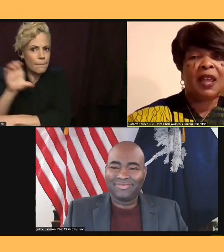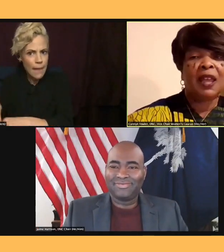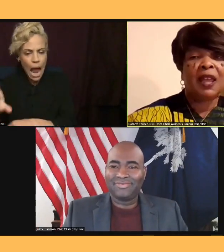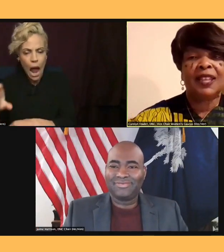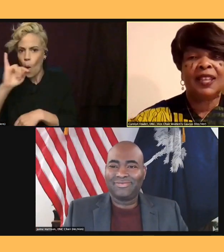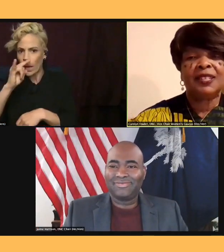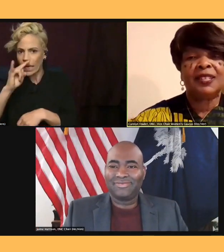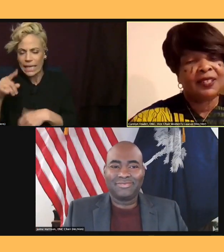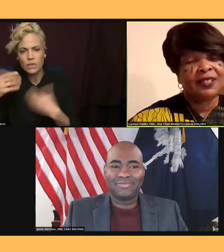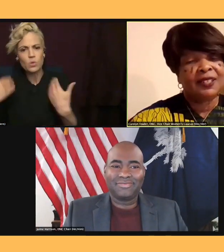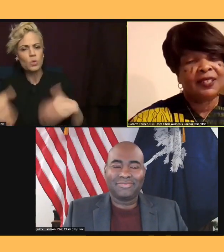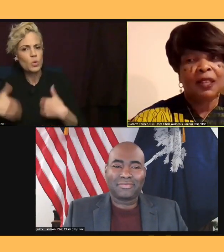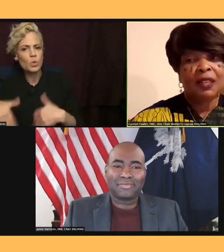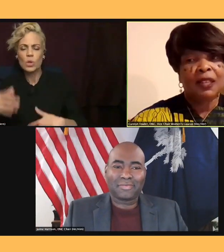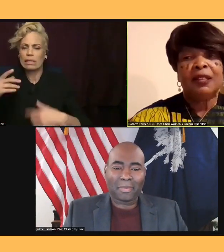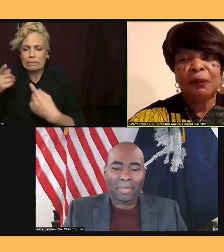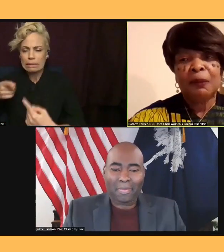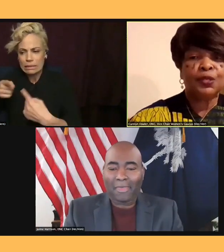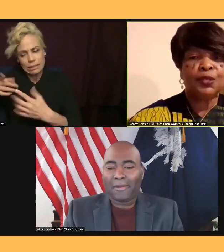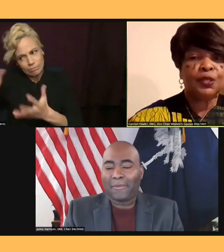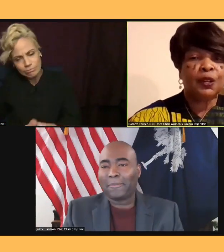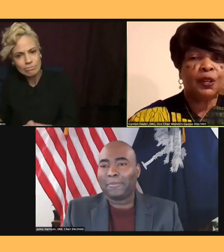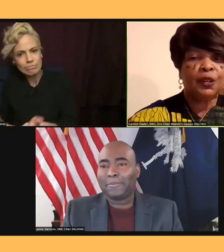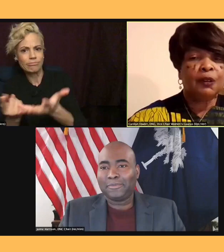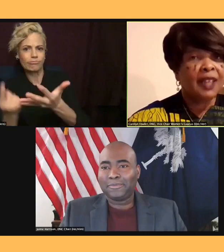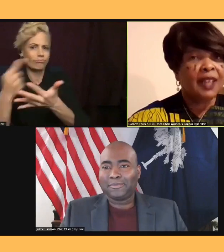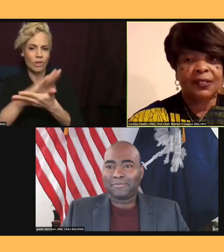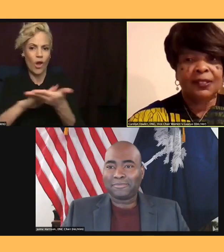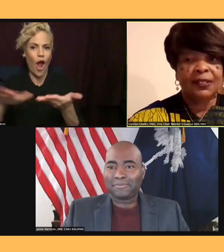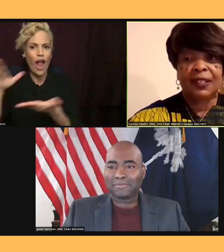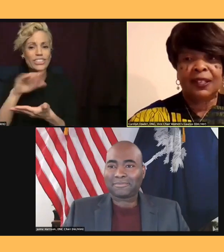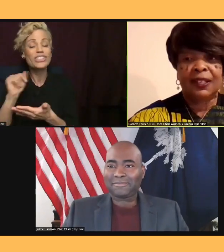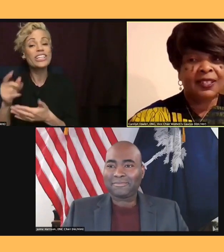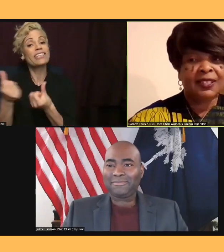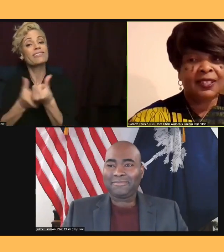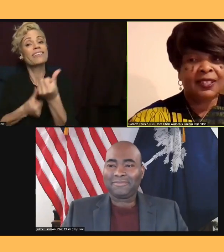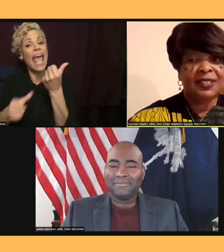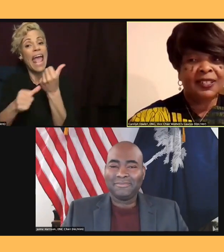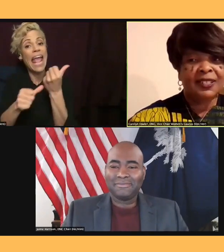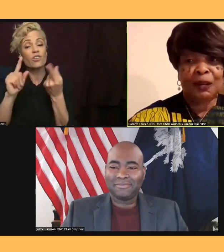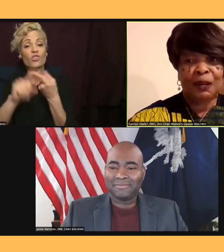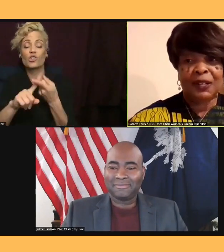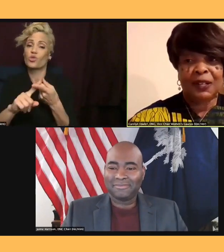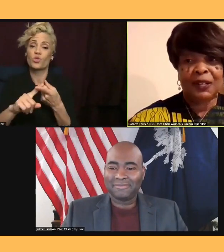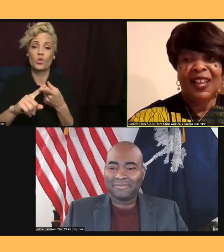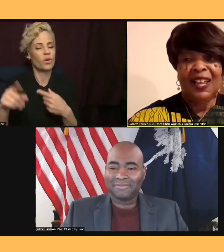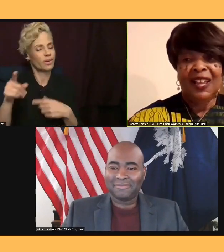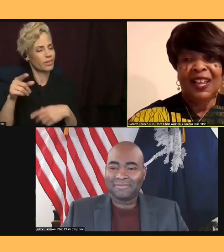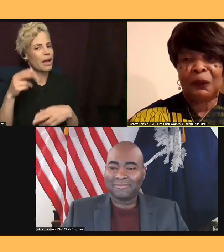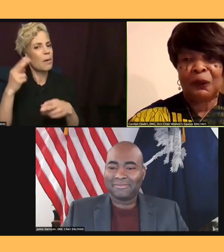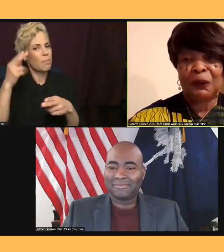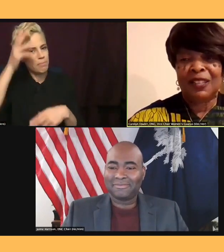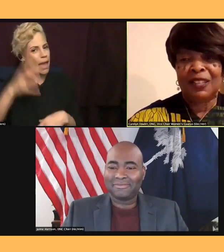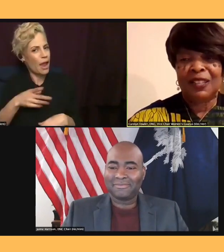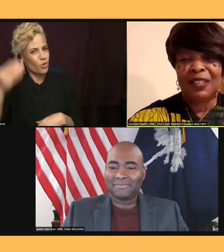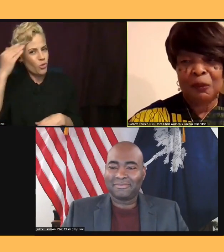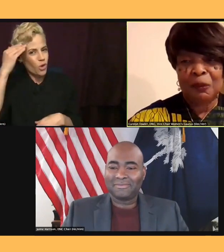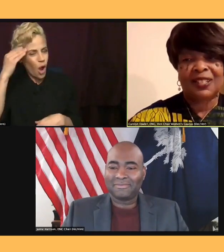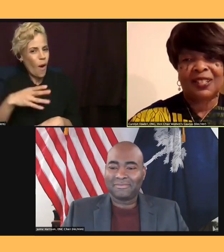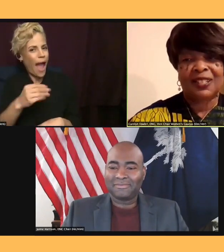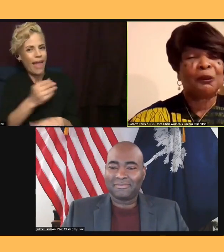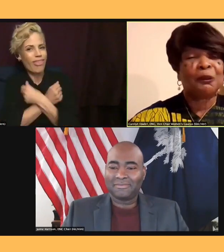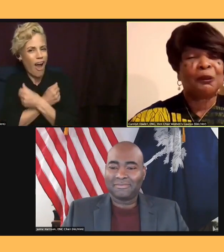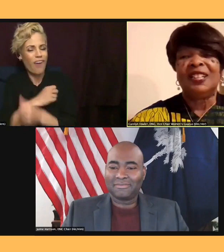Jamie also served as an aide to the legendary, and you all know him and love him so much, Congressmember Jim Clyburn.